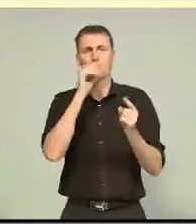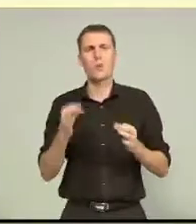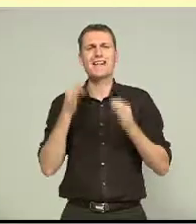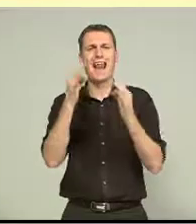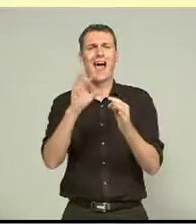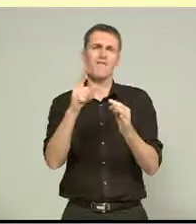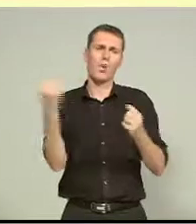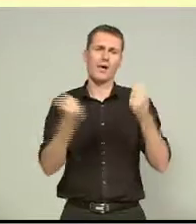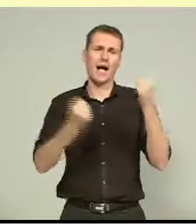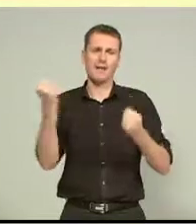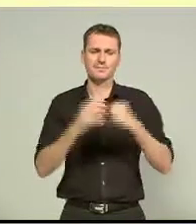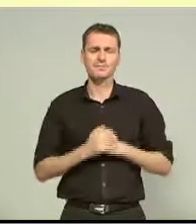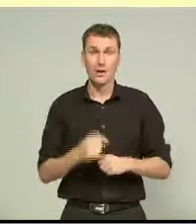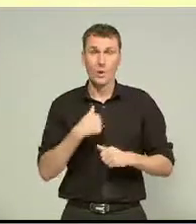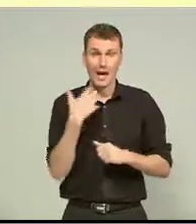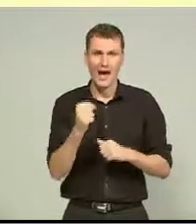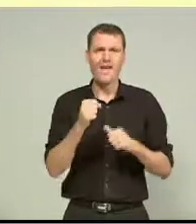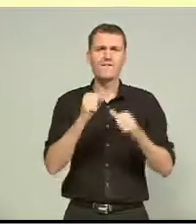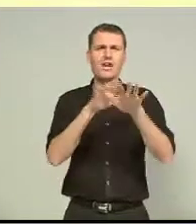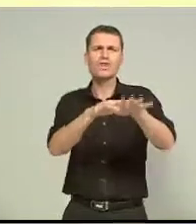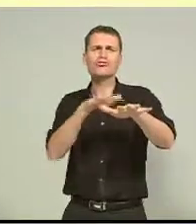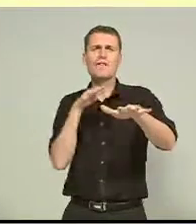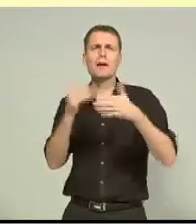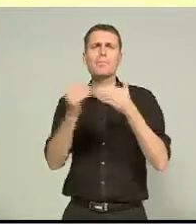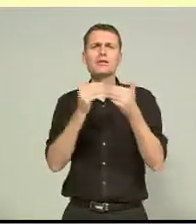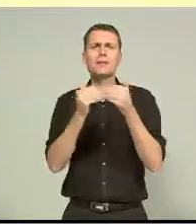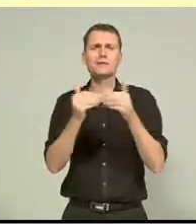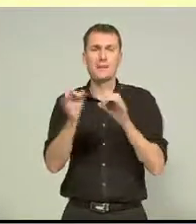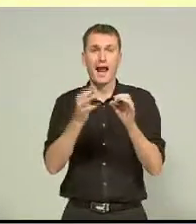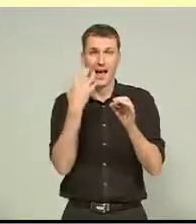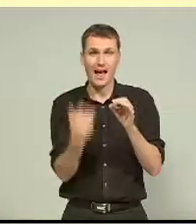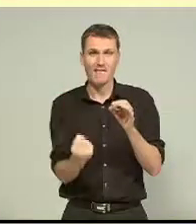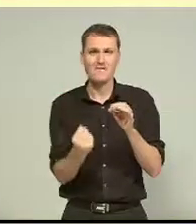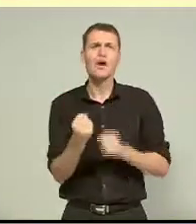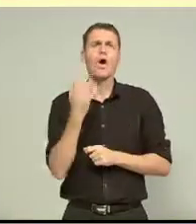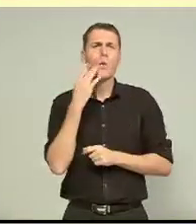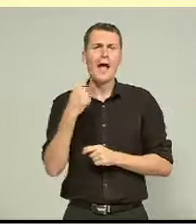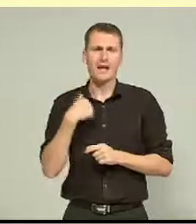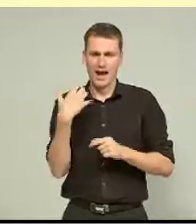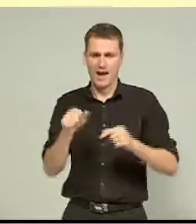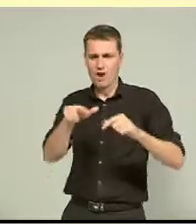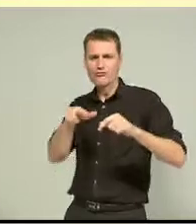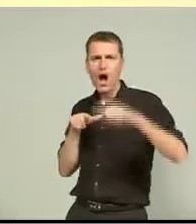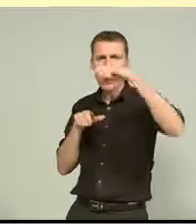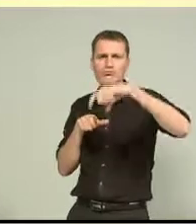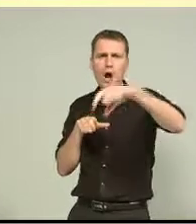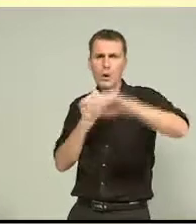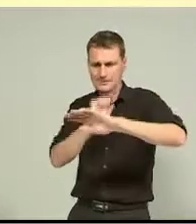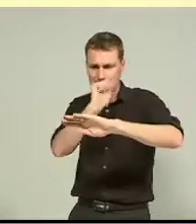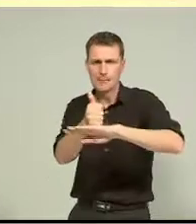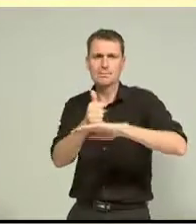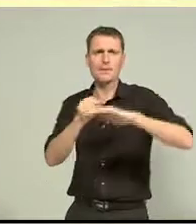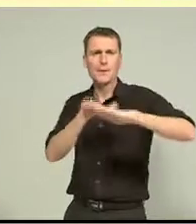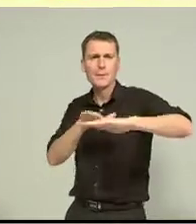I guess there are traffic management plans in place, and as I indicated, until we actually get the approaches all into place too, and sealed,